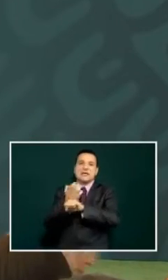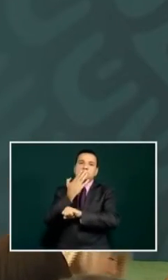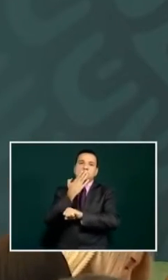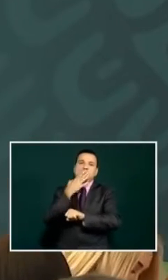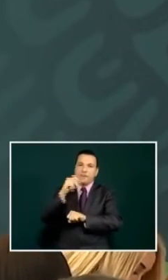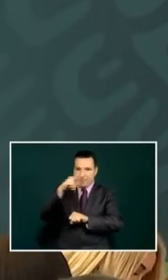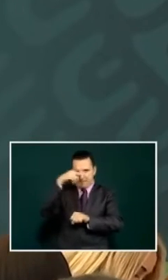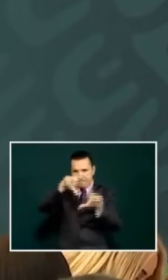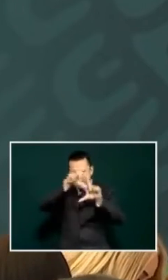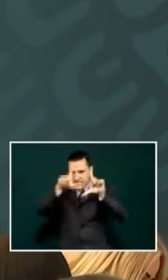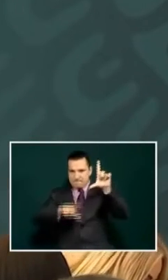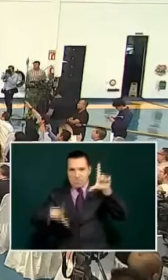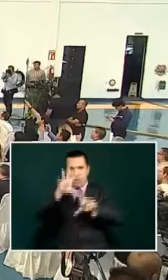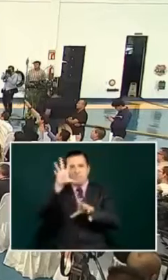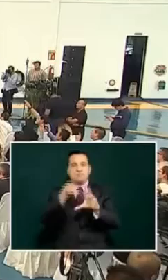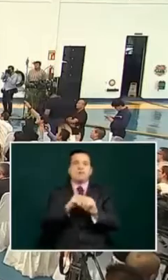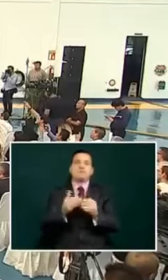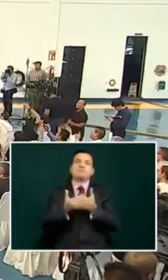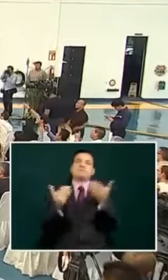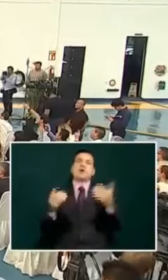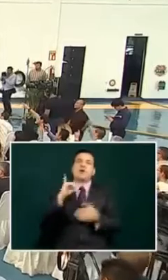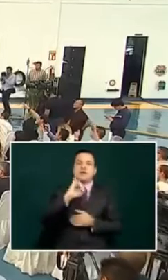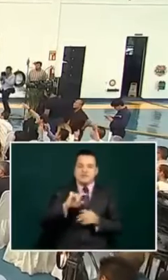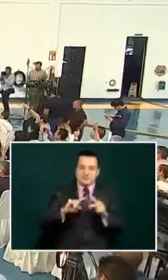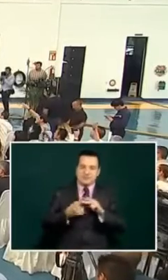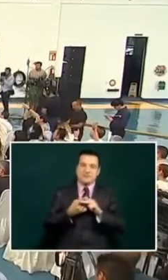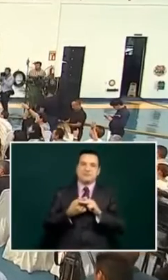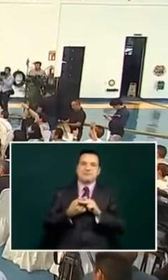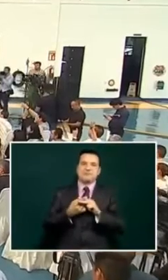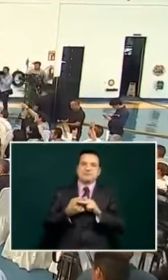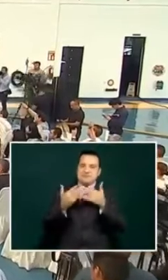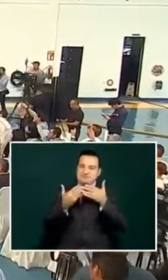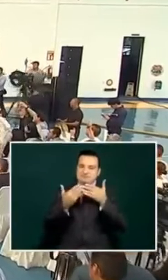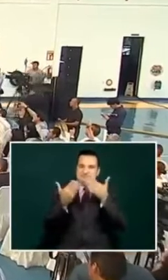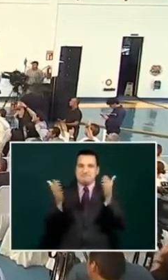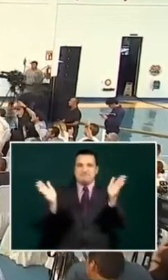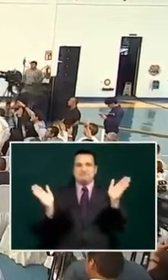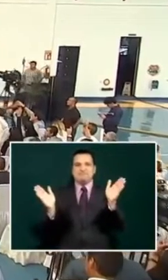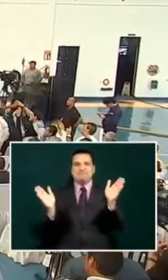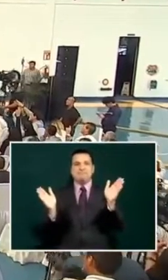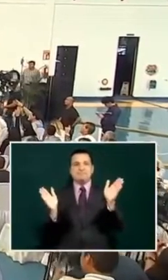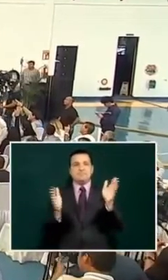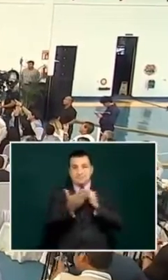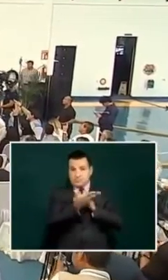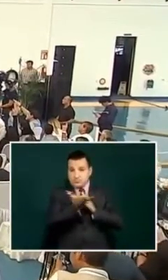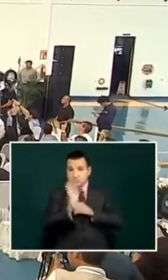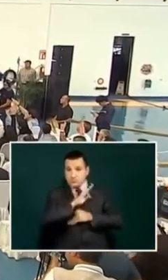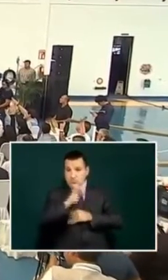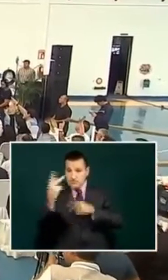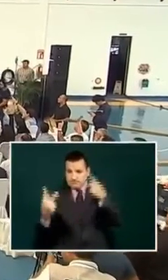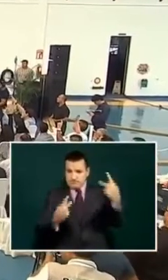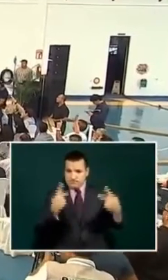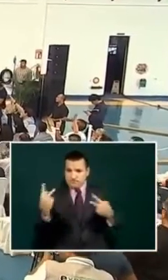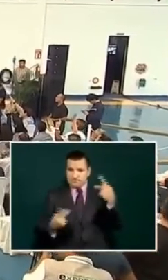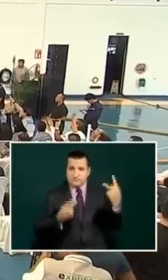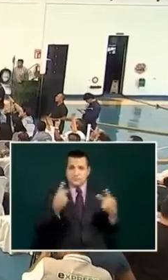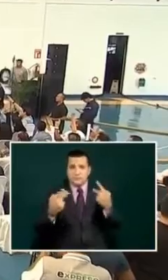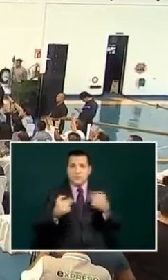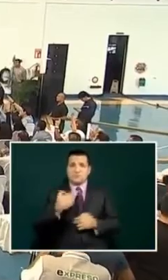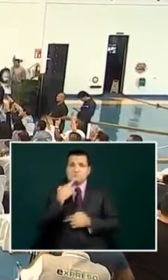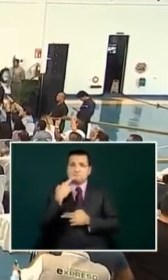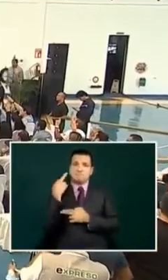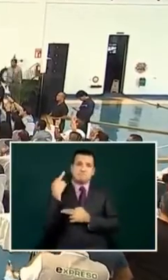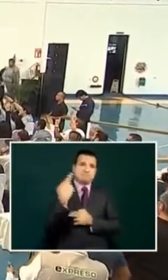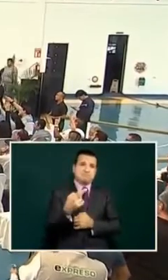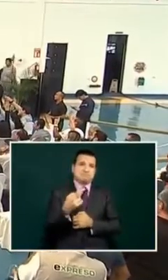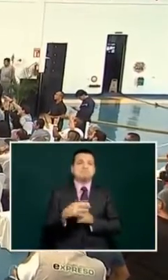that have to do with attention here in our country so now we're going to open up the session for